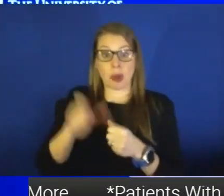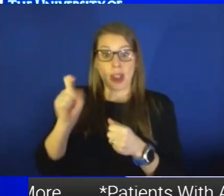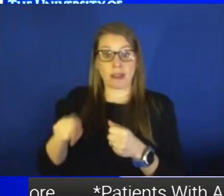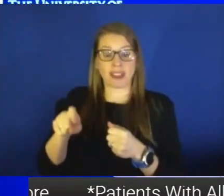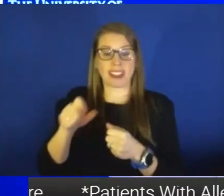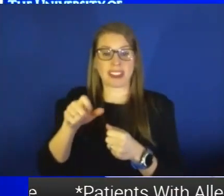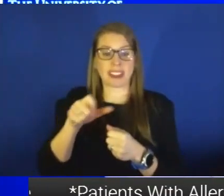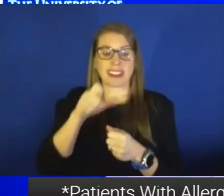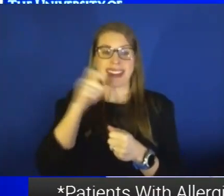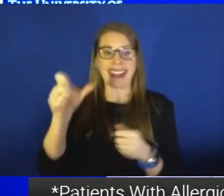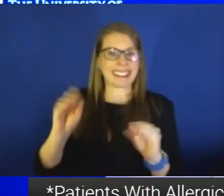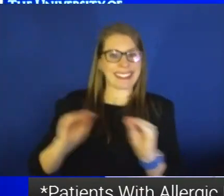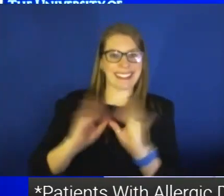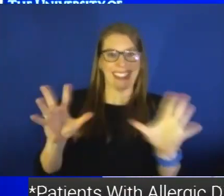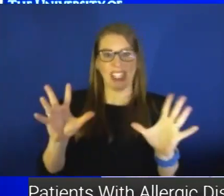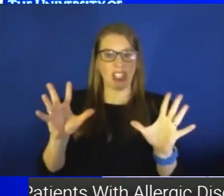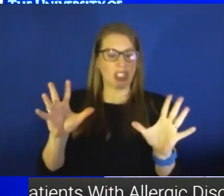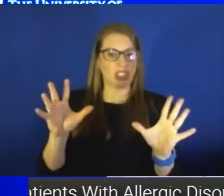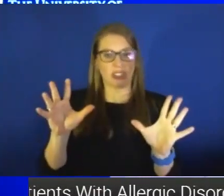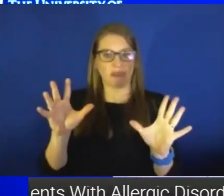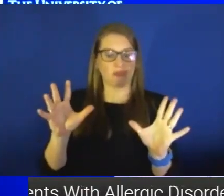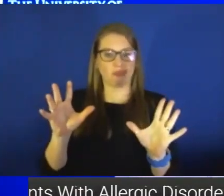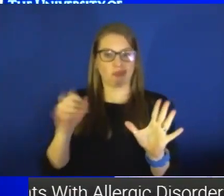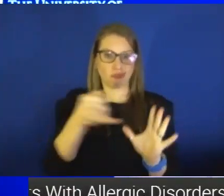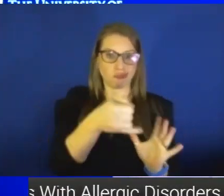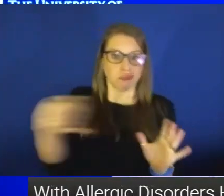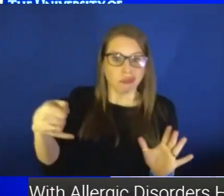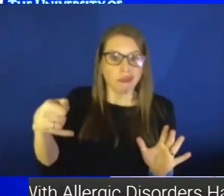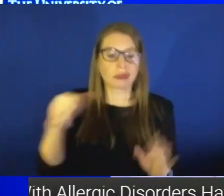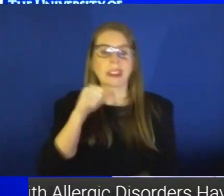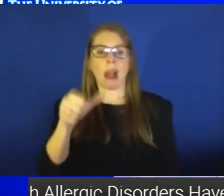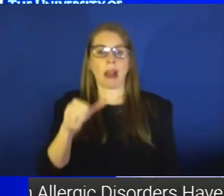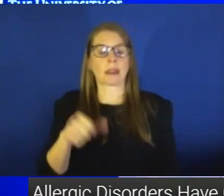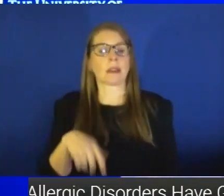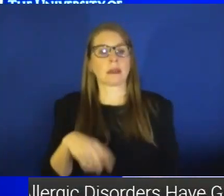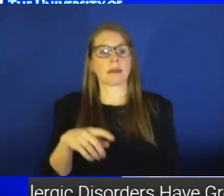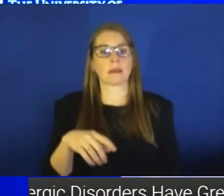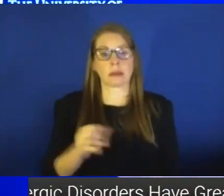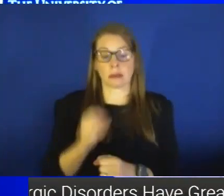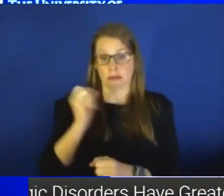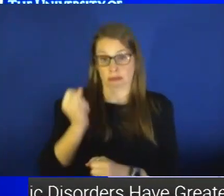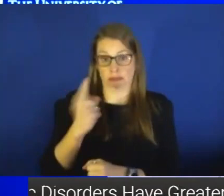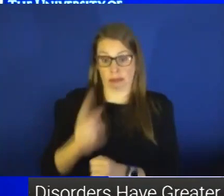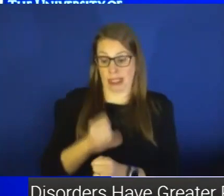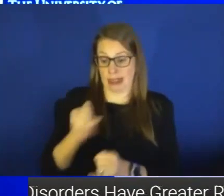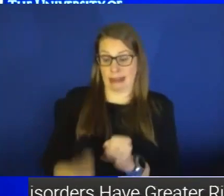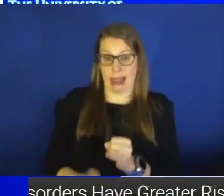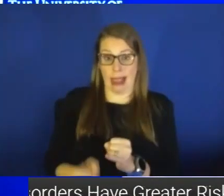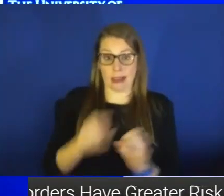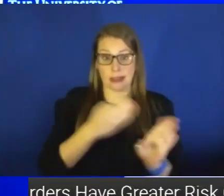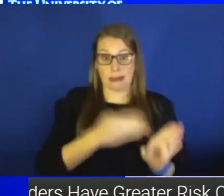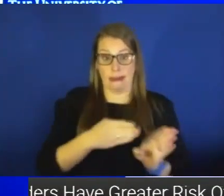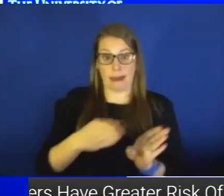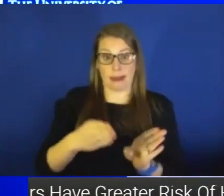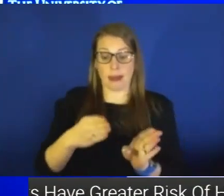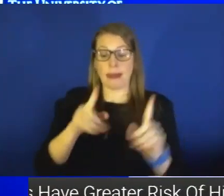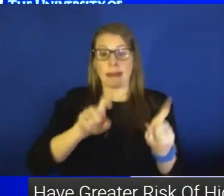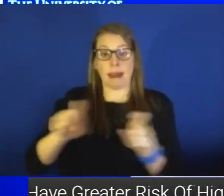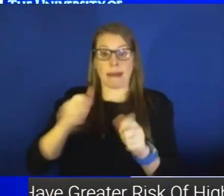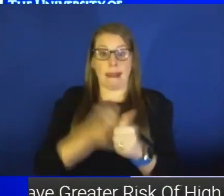and white. So we know that in the last stages, while we were testing everybody who came into the hospital,